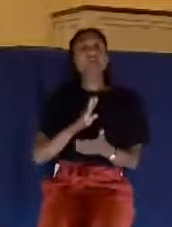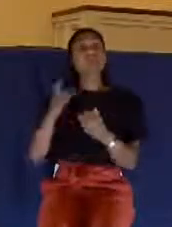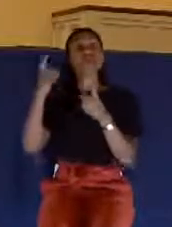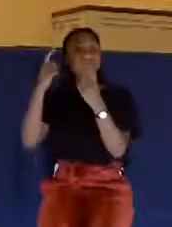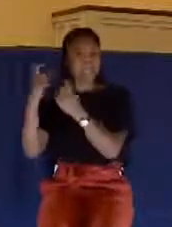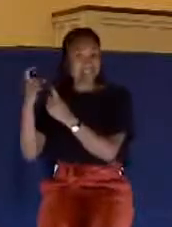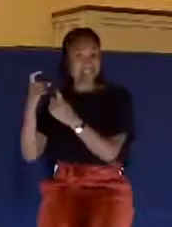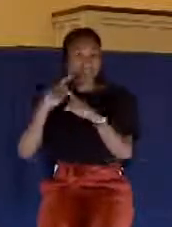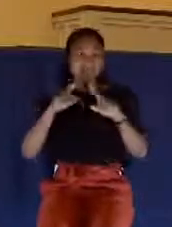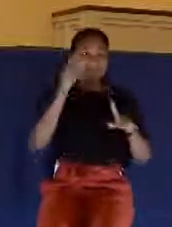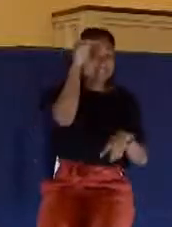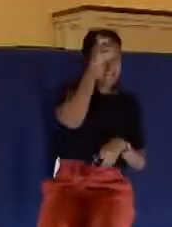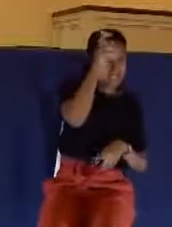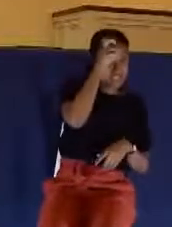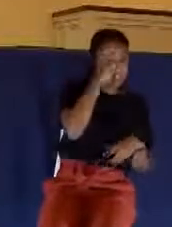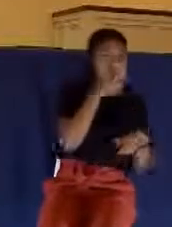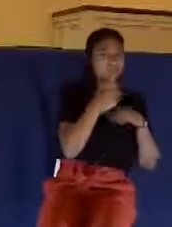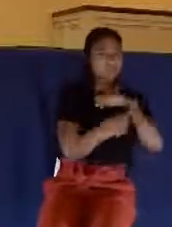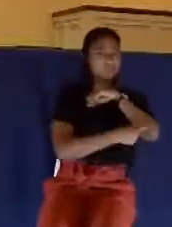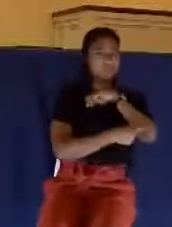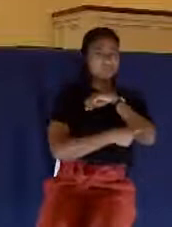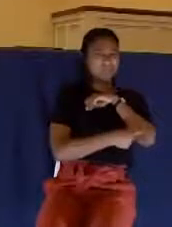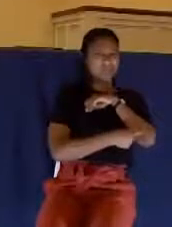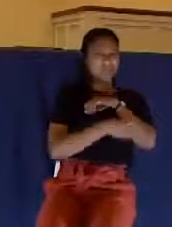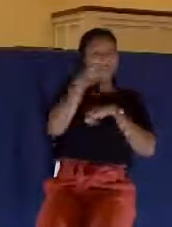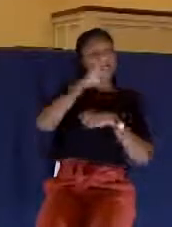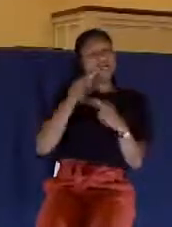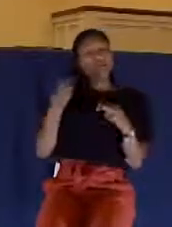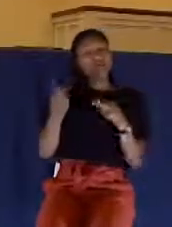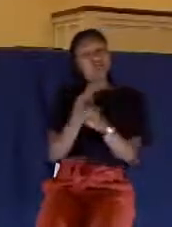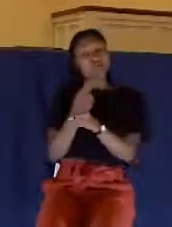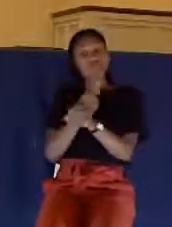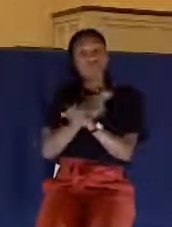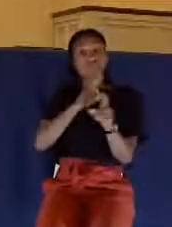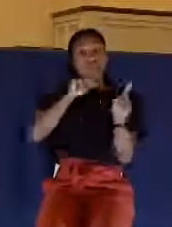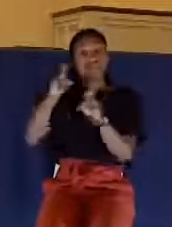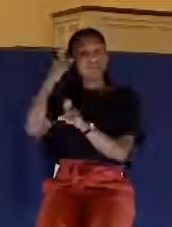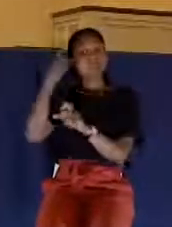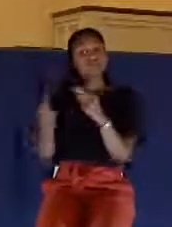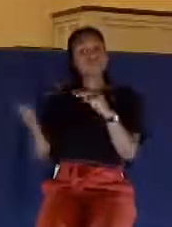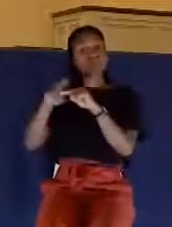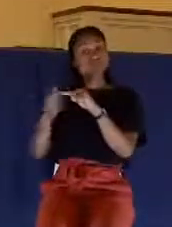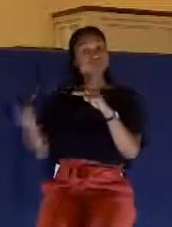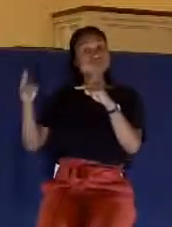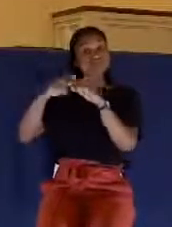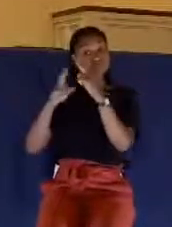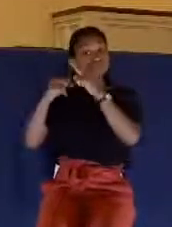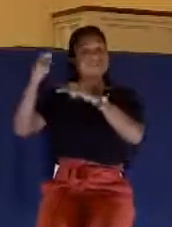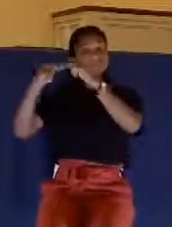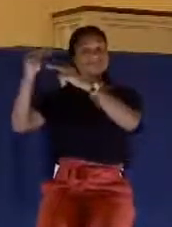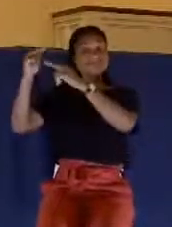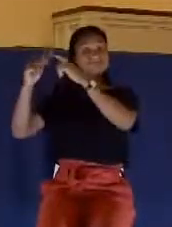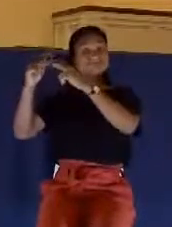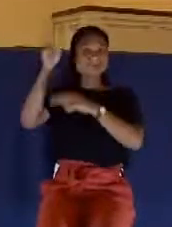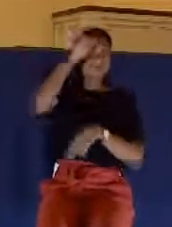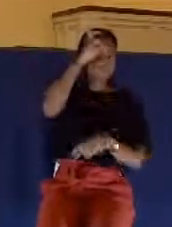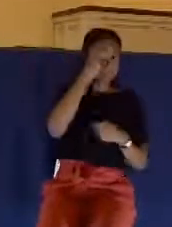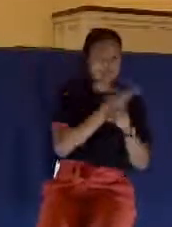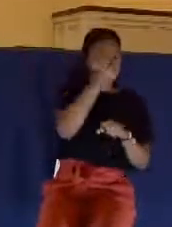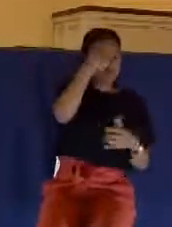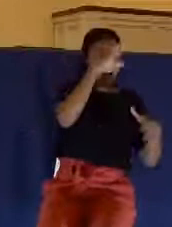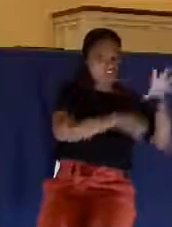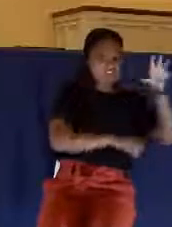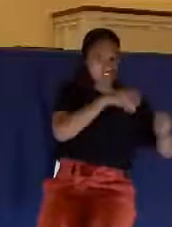us. God uses testing to build us up. Satan uses temptation to tear us down. God uses